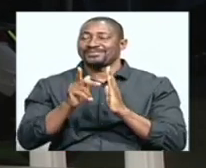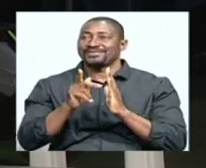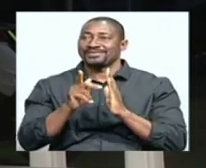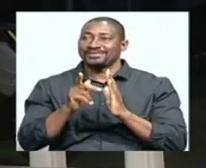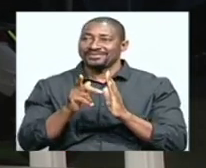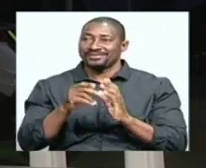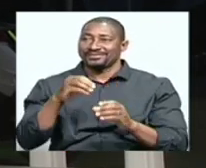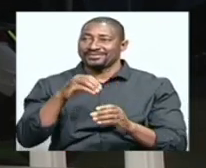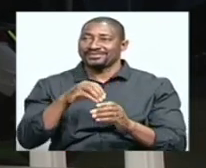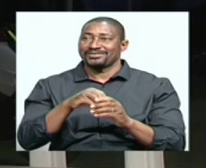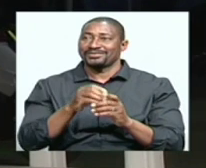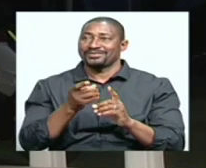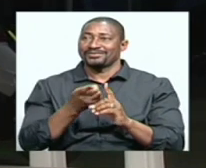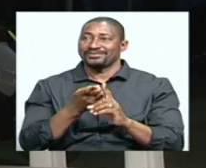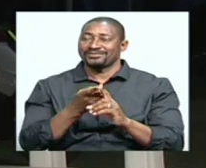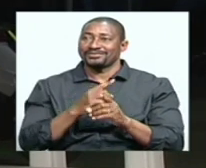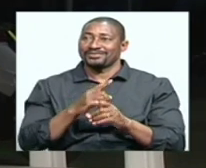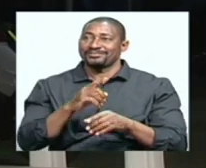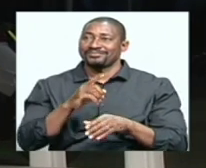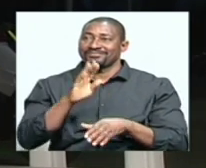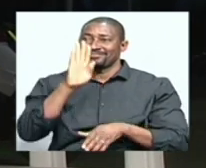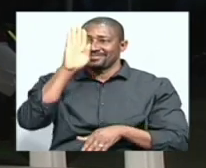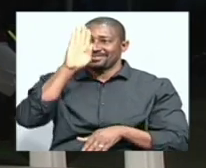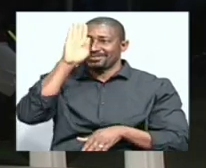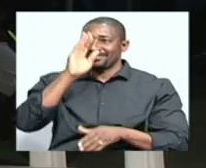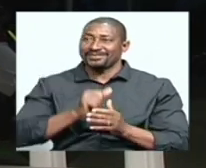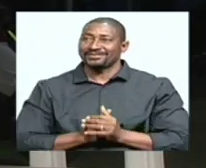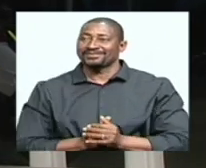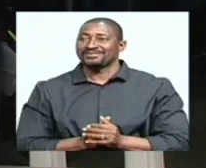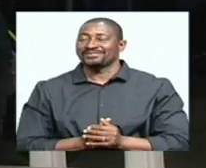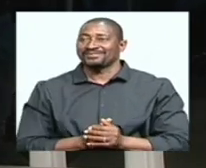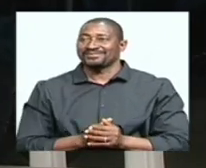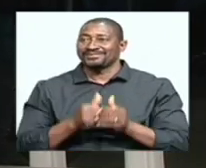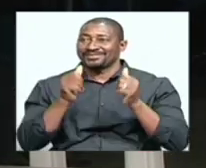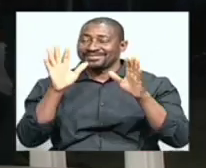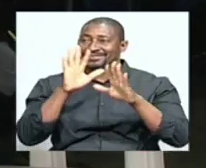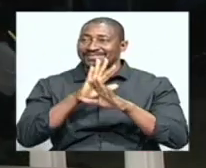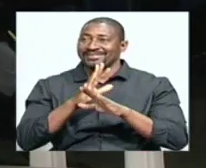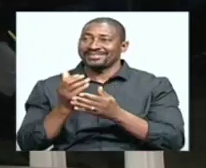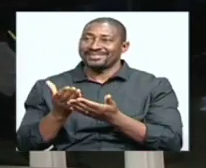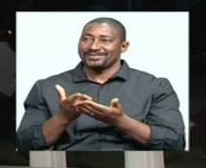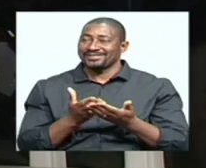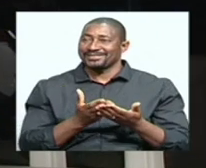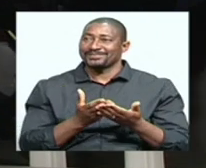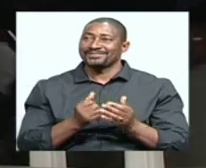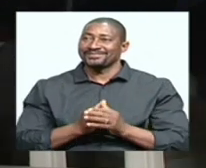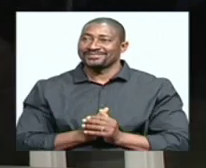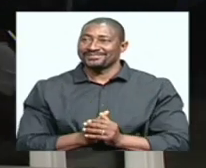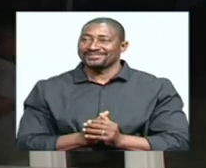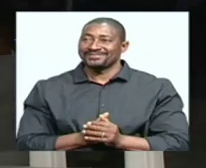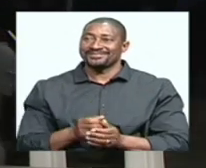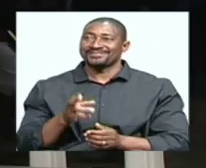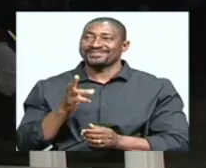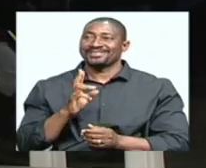Shouya, now joins us from the north for the latest update. Very good evening to Dabanda, and give us an update.